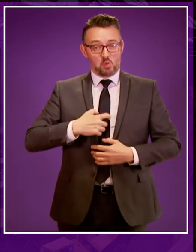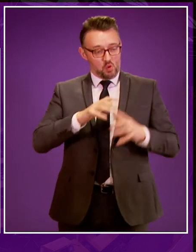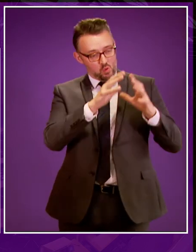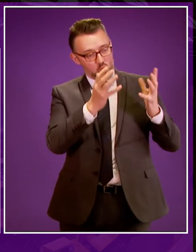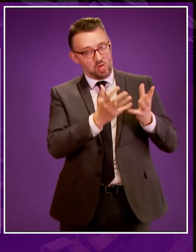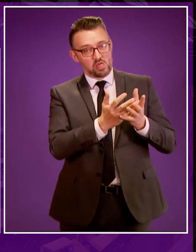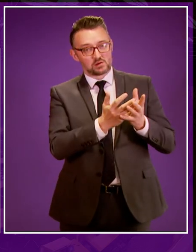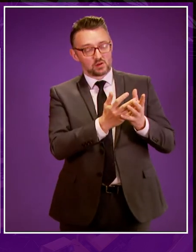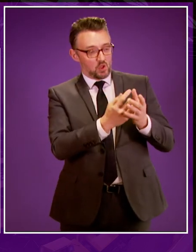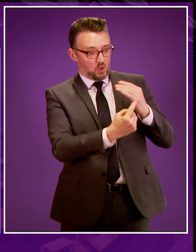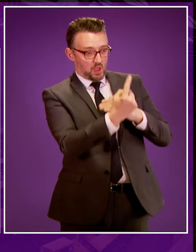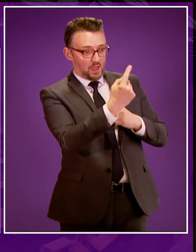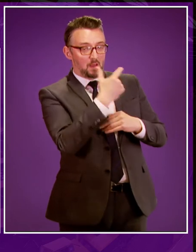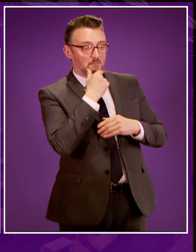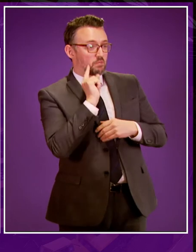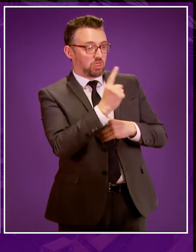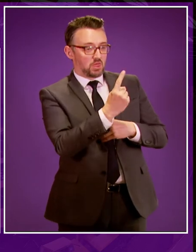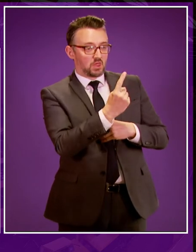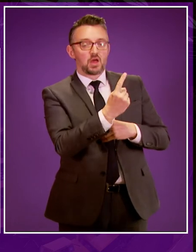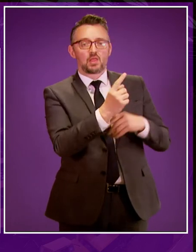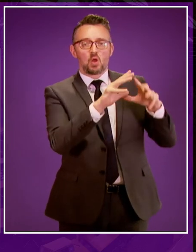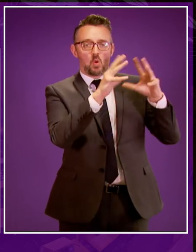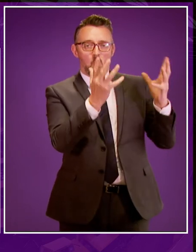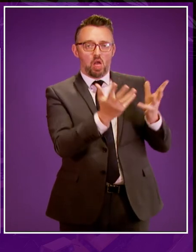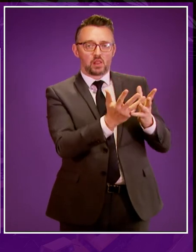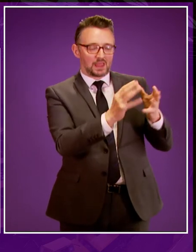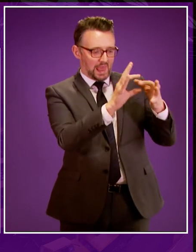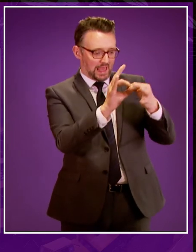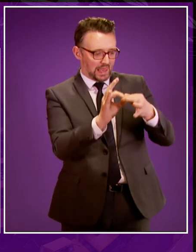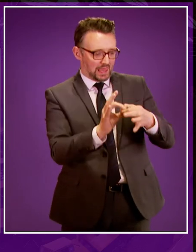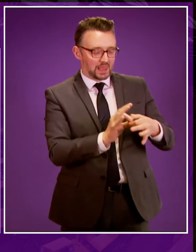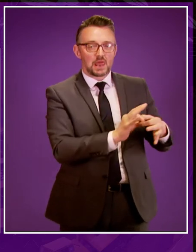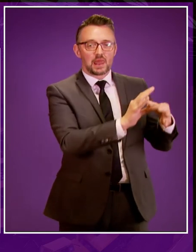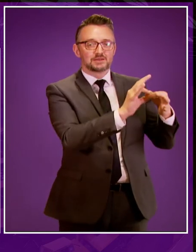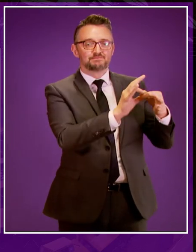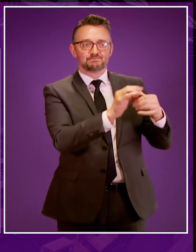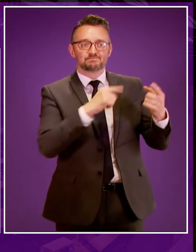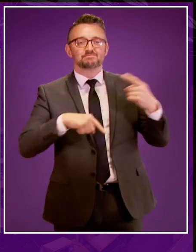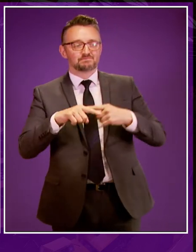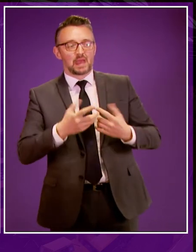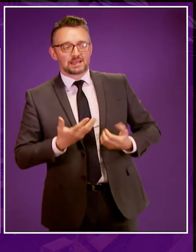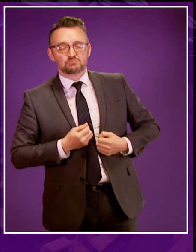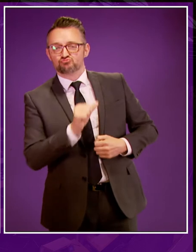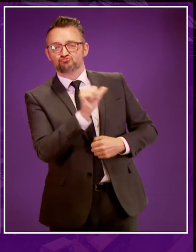a single people and our world is essentially interconnected is now widely accepted.